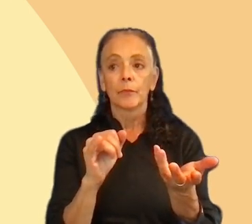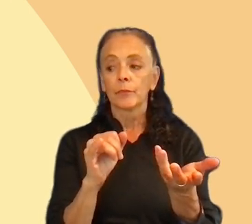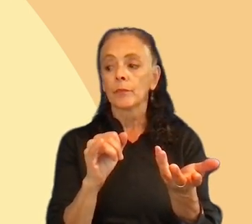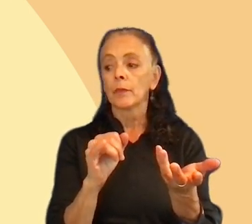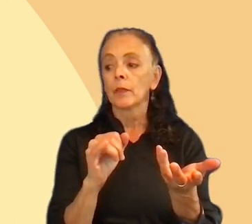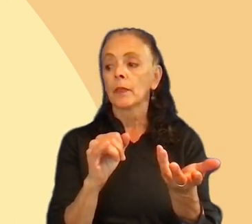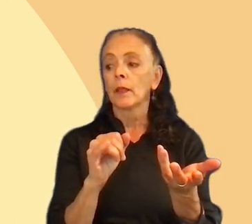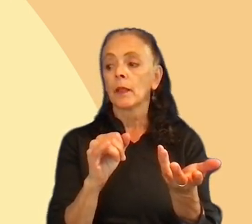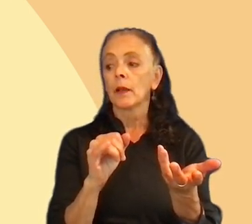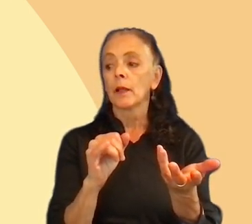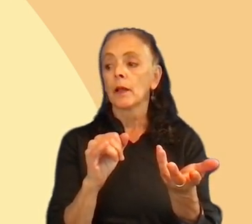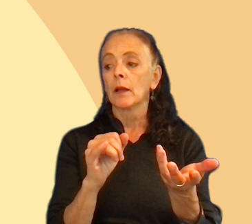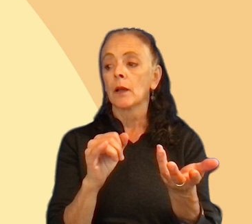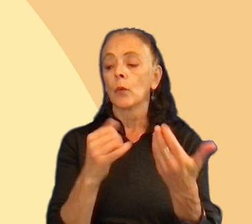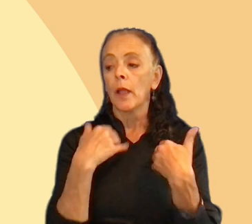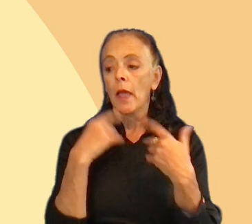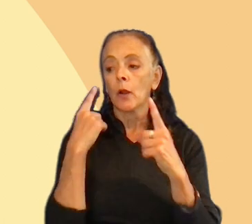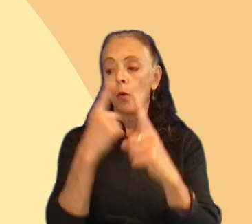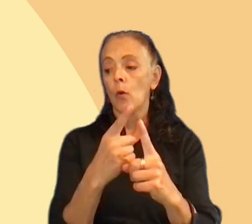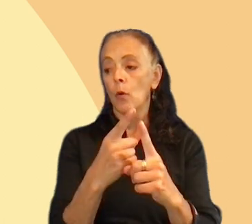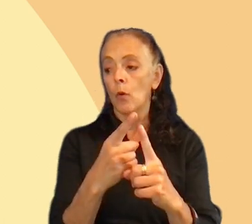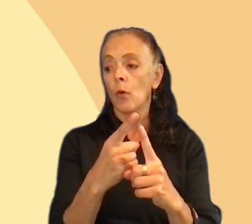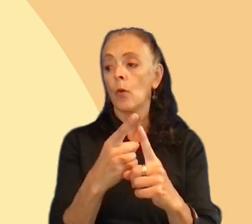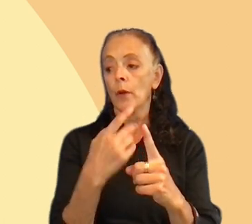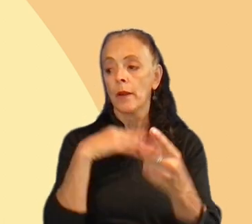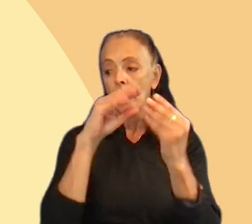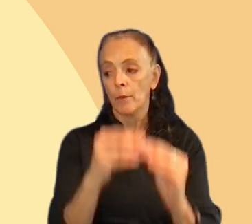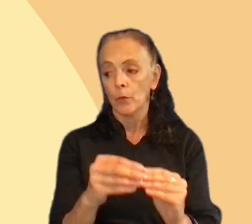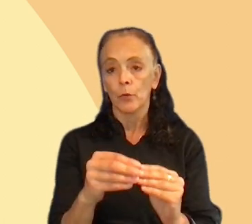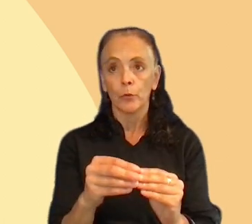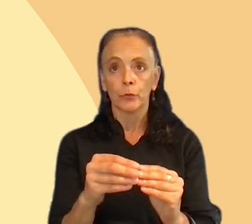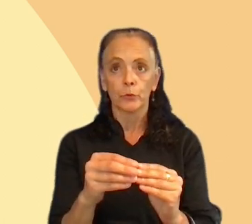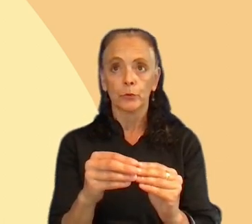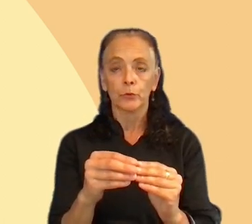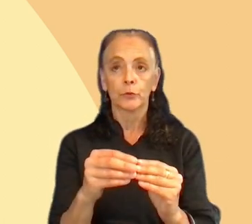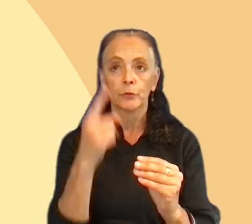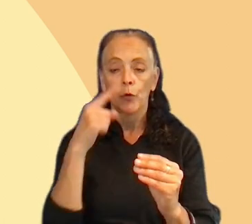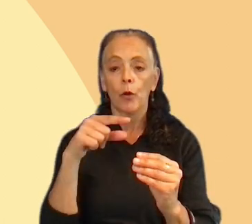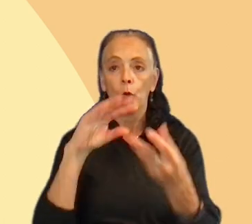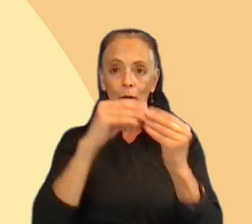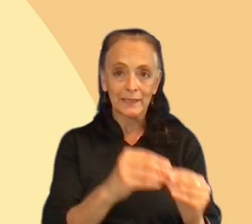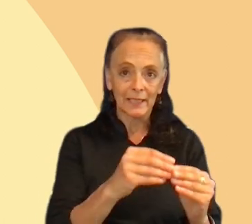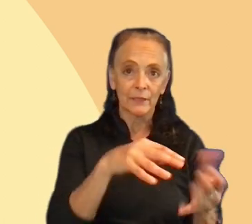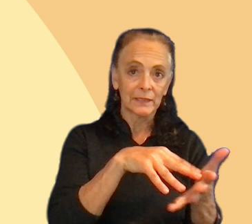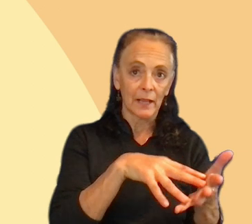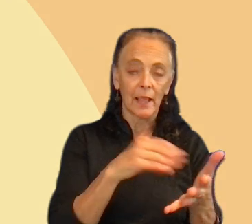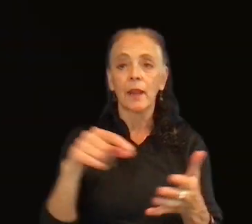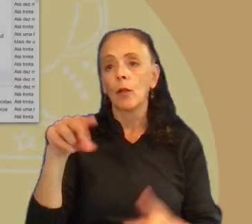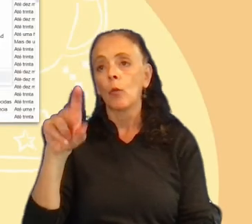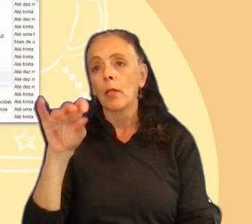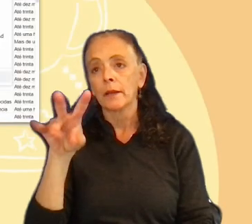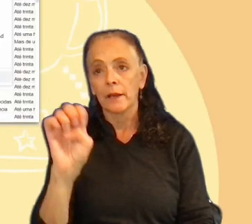data. So, we had a goal too. We had numbers to make the quantitative study and qualitative study.